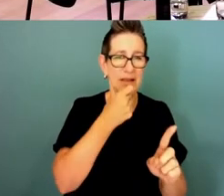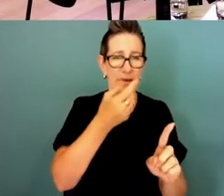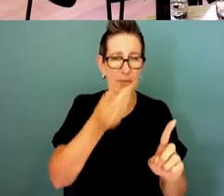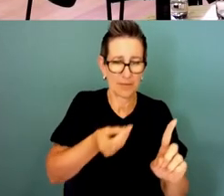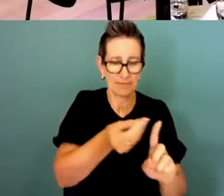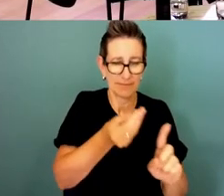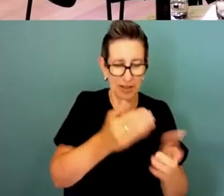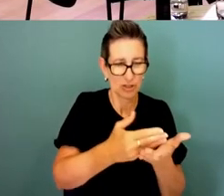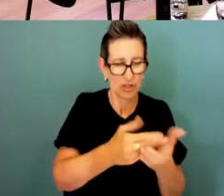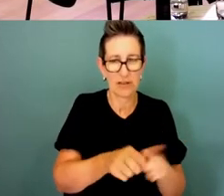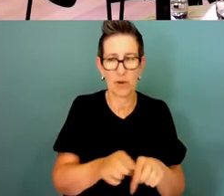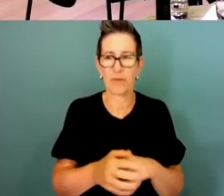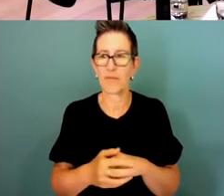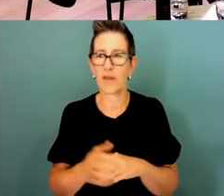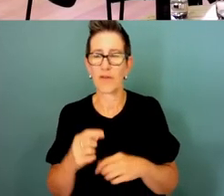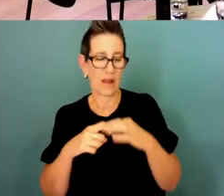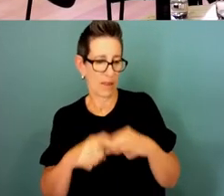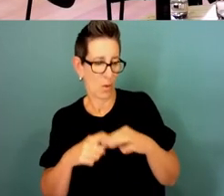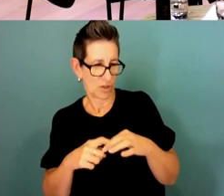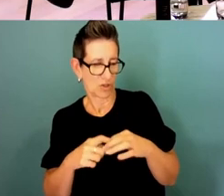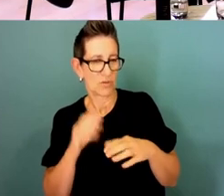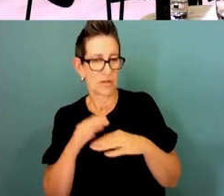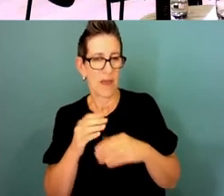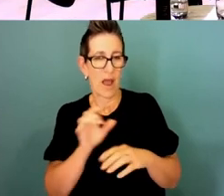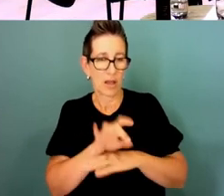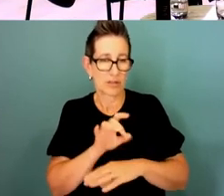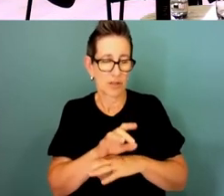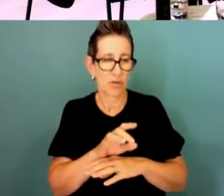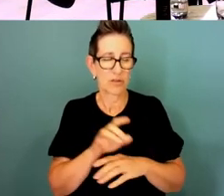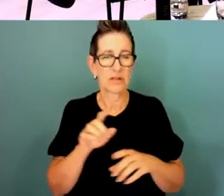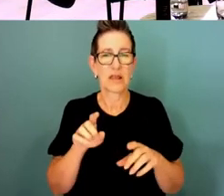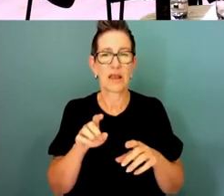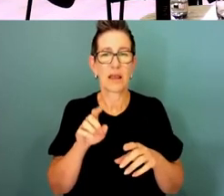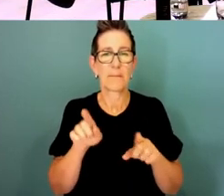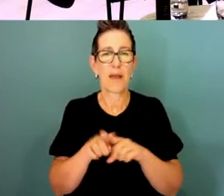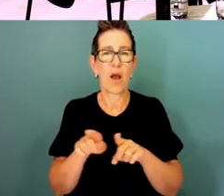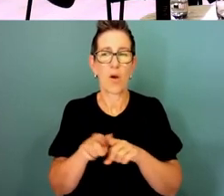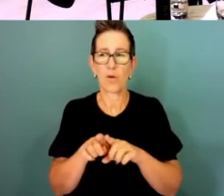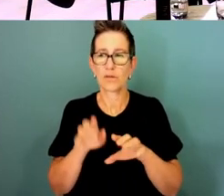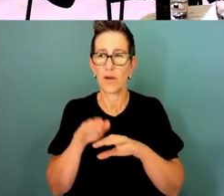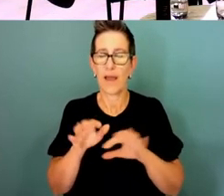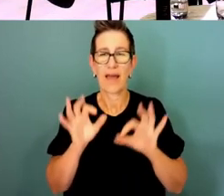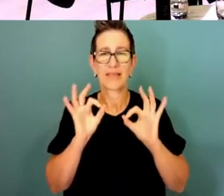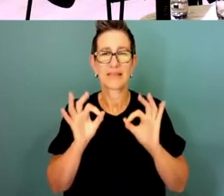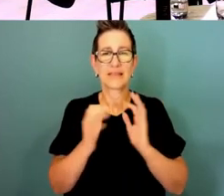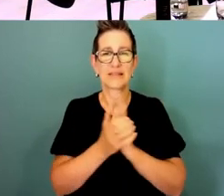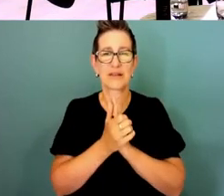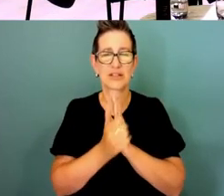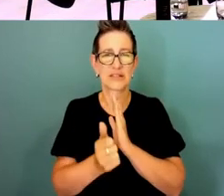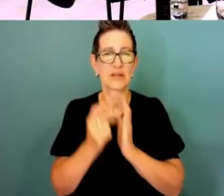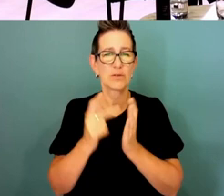to it one was the consultancy element to it and the other related but also has a slightly different take is the specialist skills part of the question